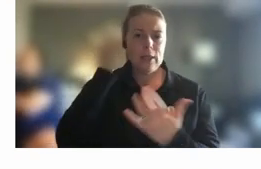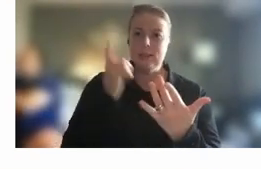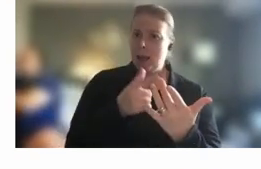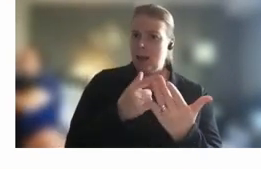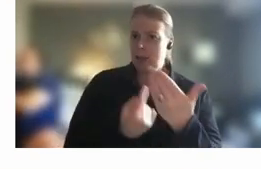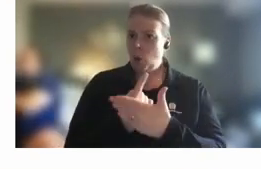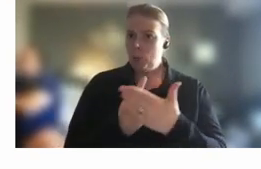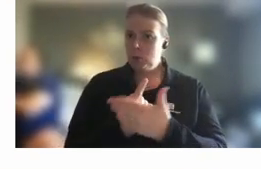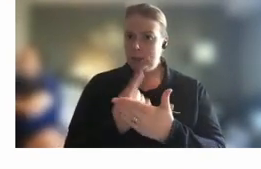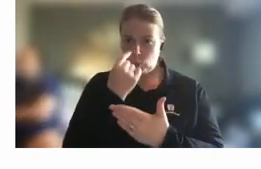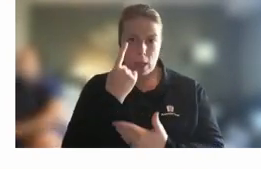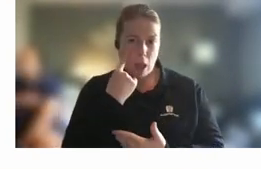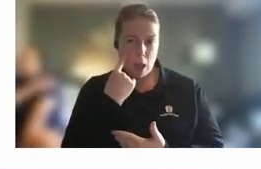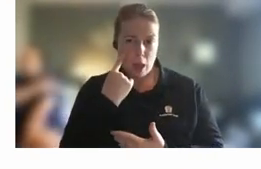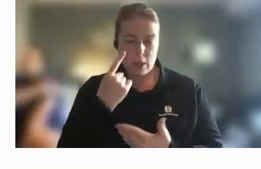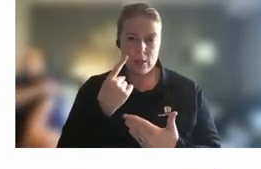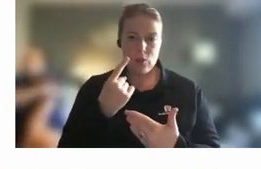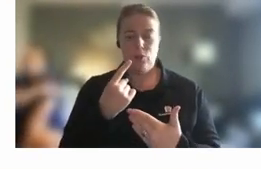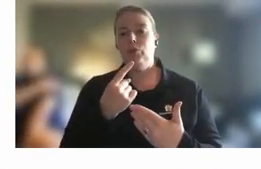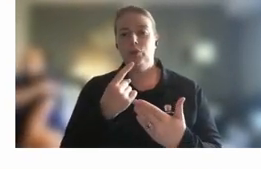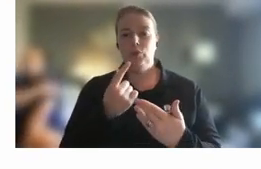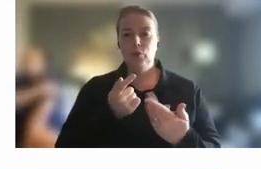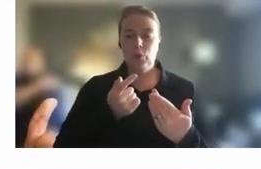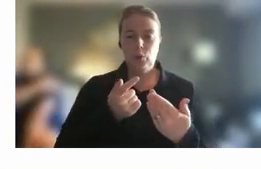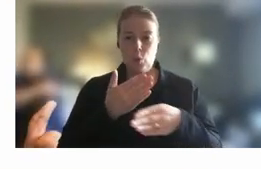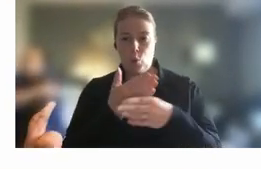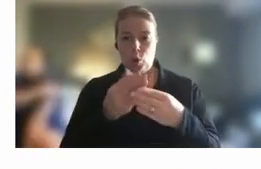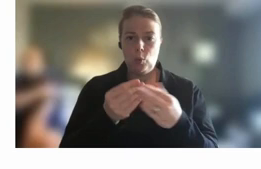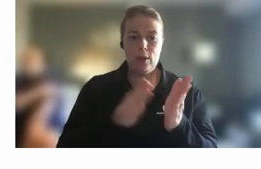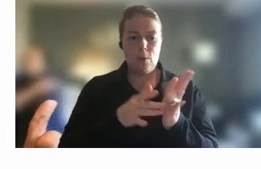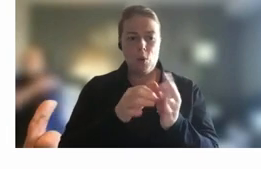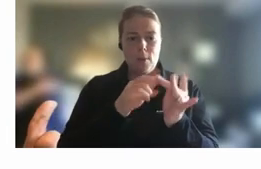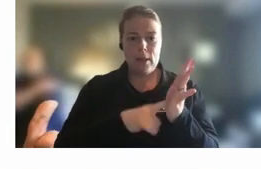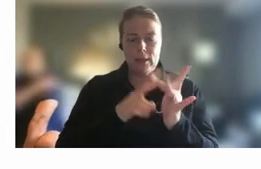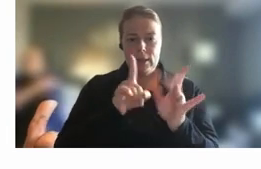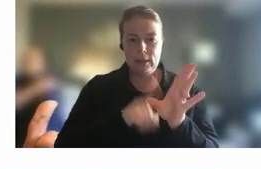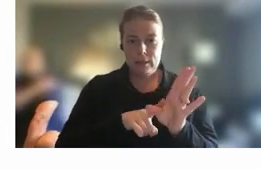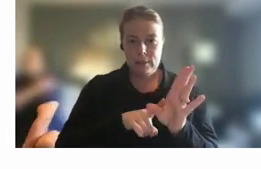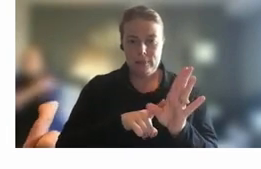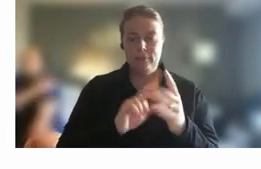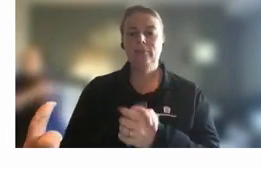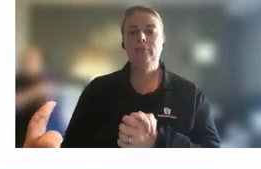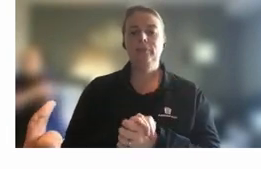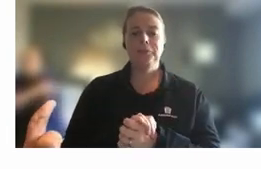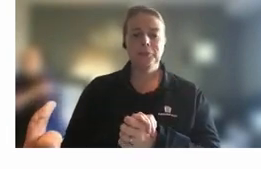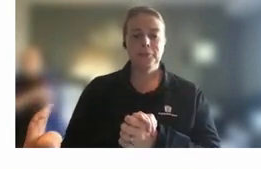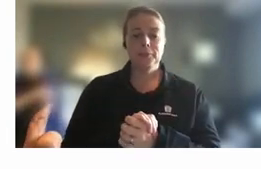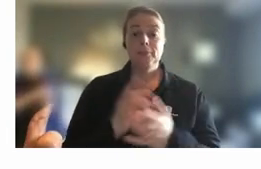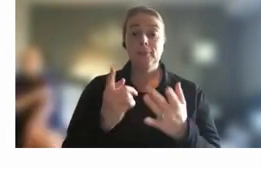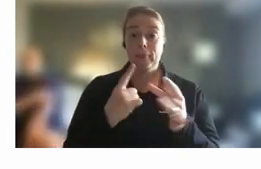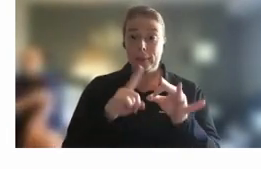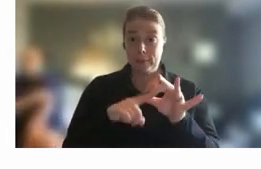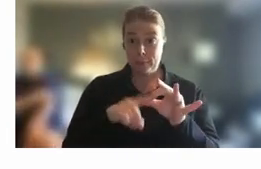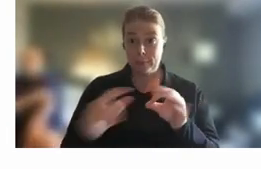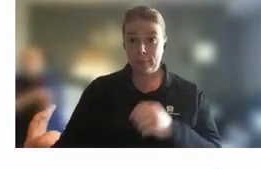look at to facilitate that mobility um across the footprint um another question has